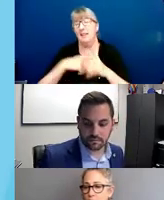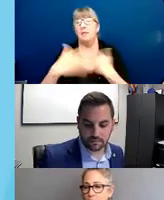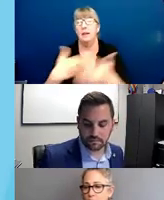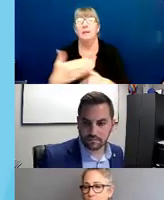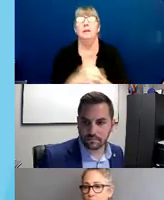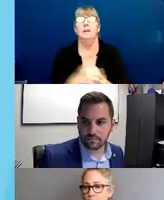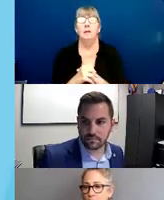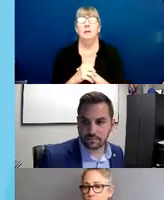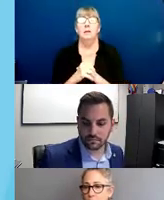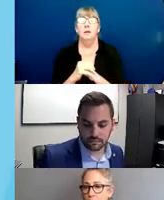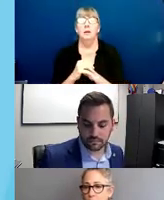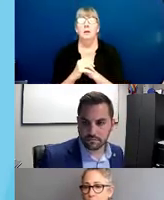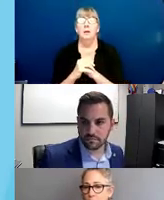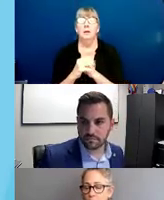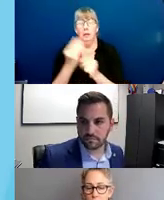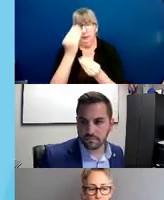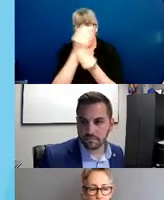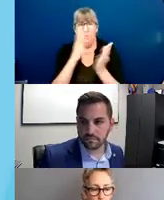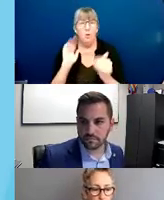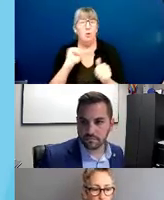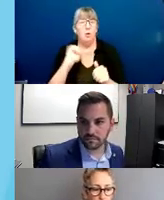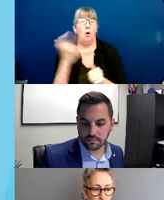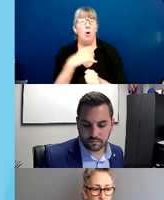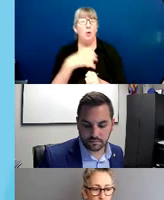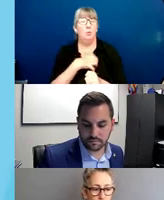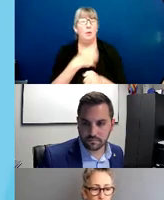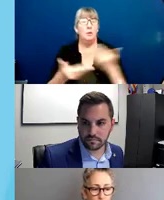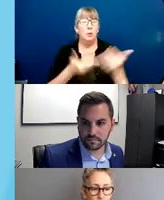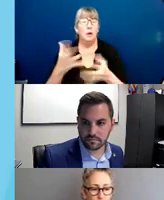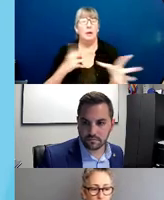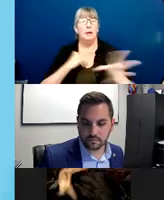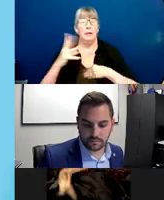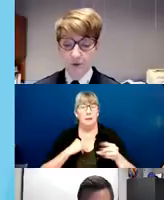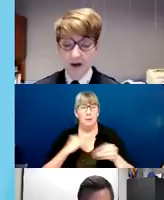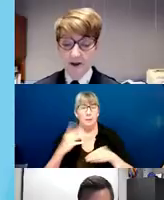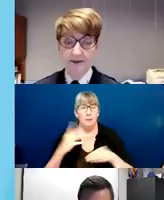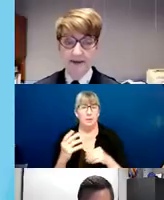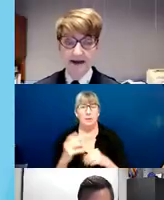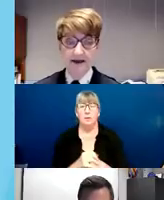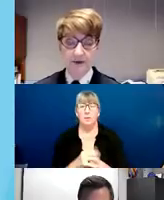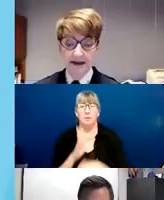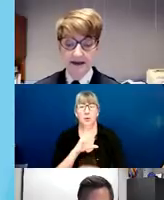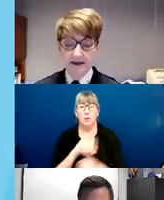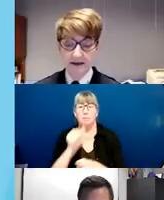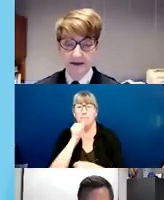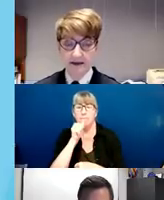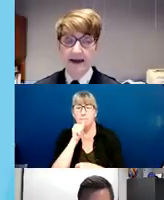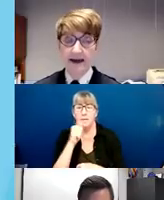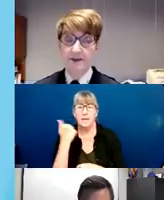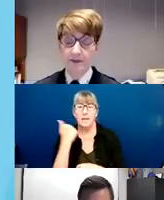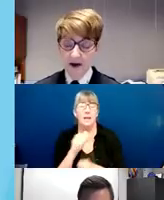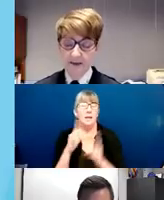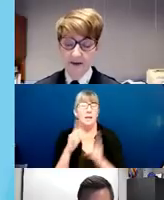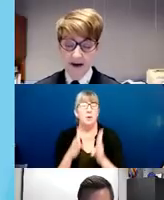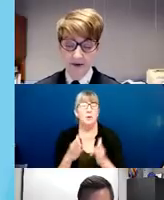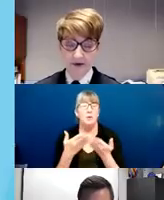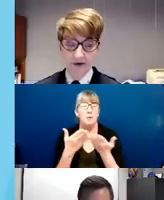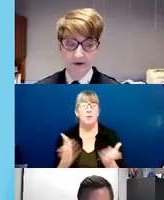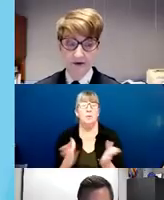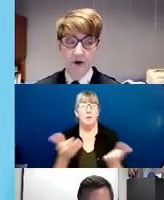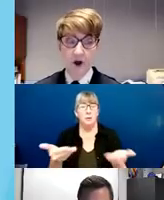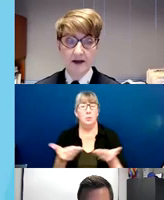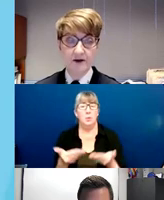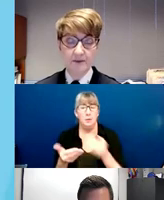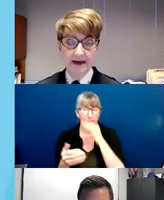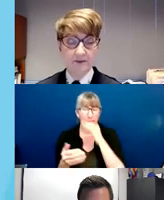including anonymous complaints. Any member of the public is welcome to make a complaint and department members